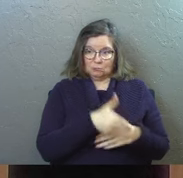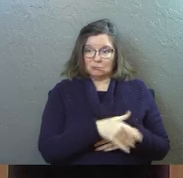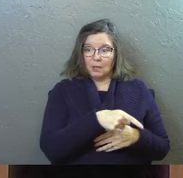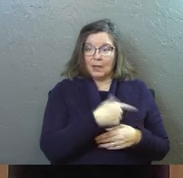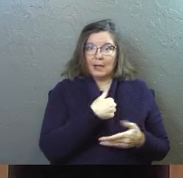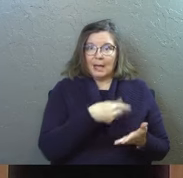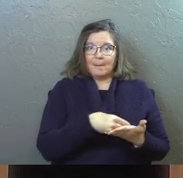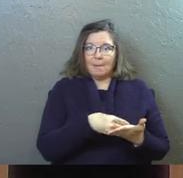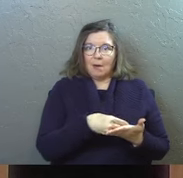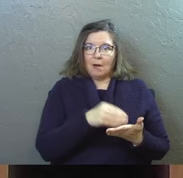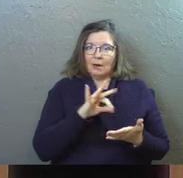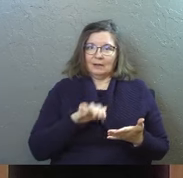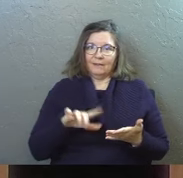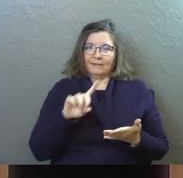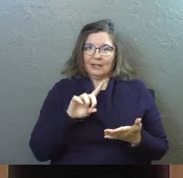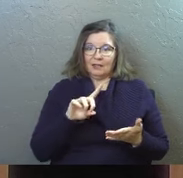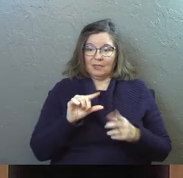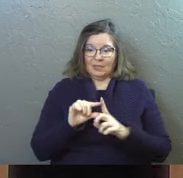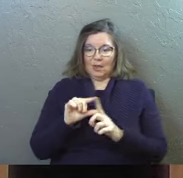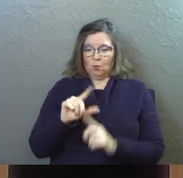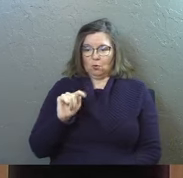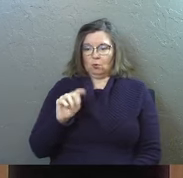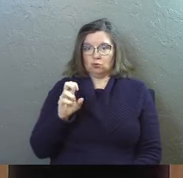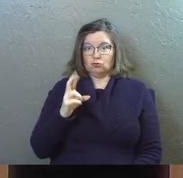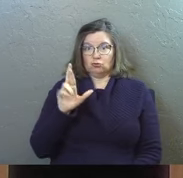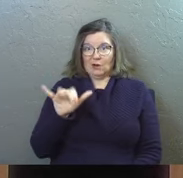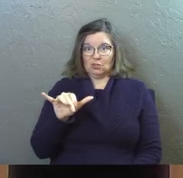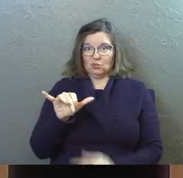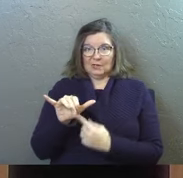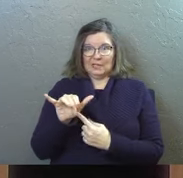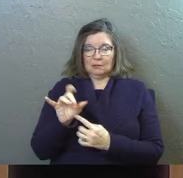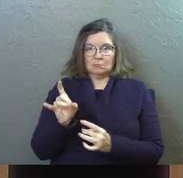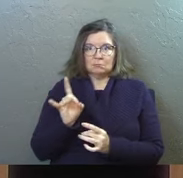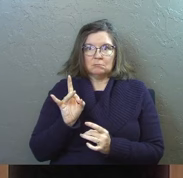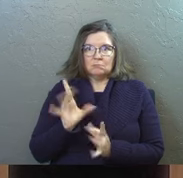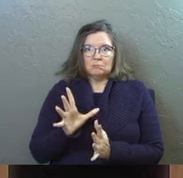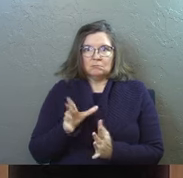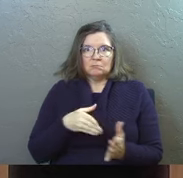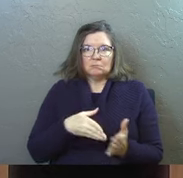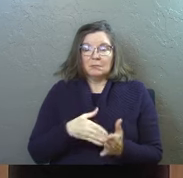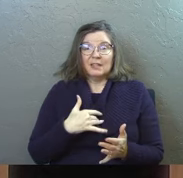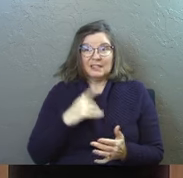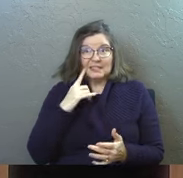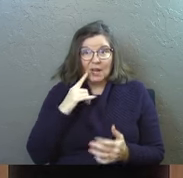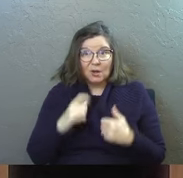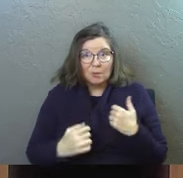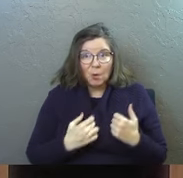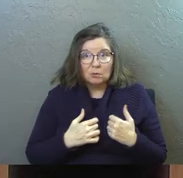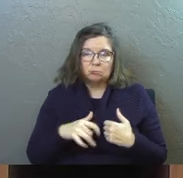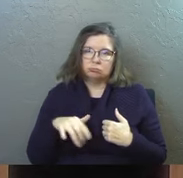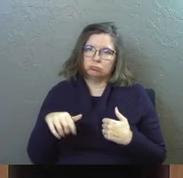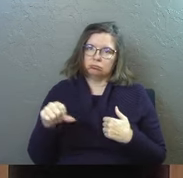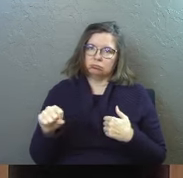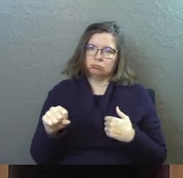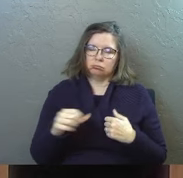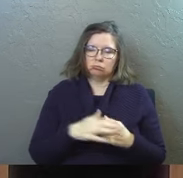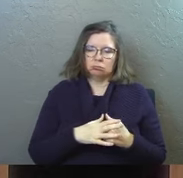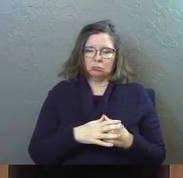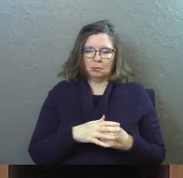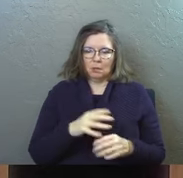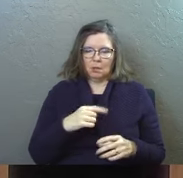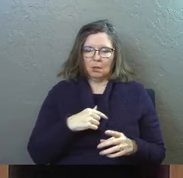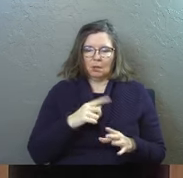That word treachery there, does that sound emotional to you? Absolutely. Absolutely. Falling